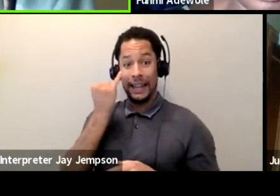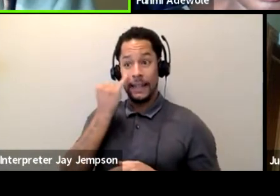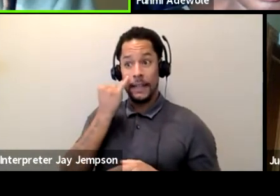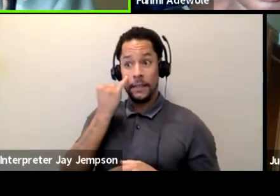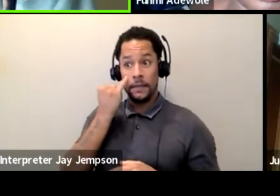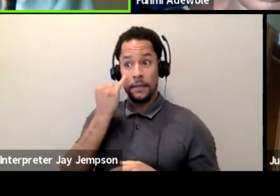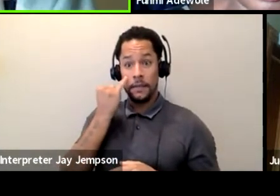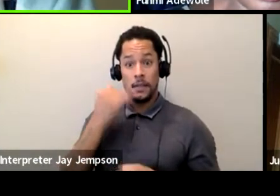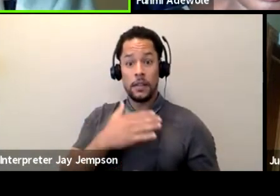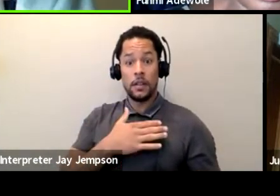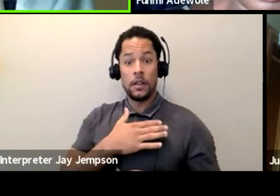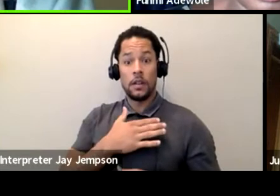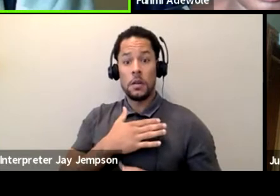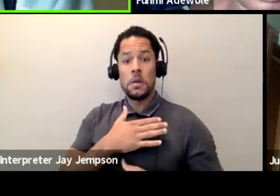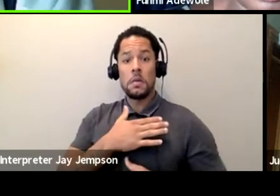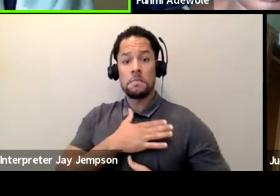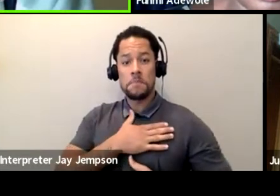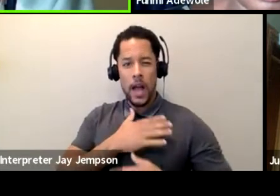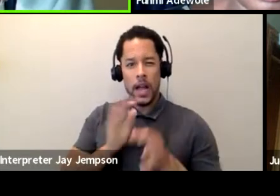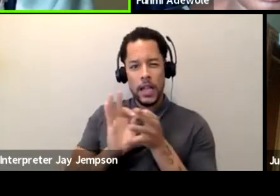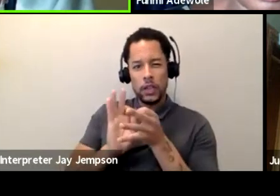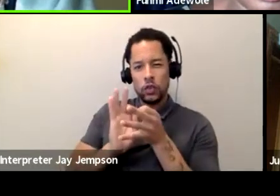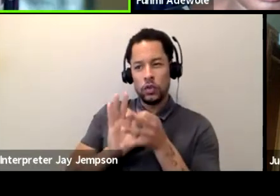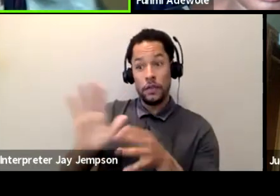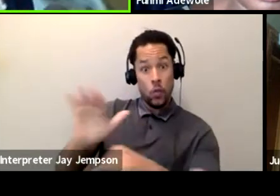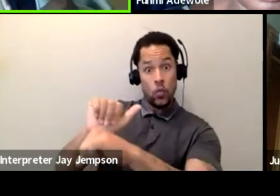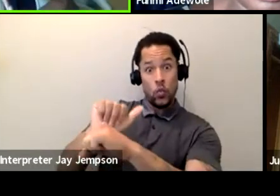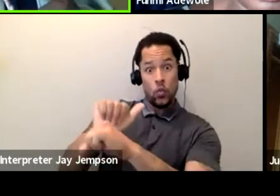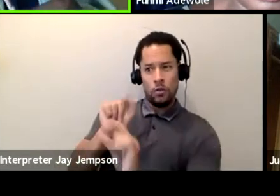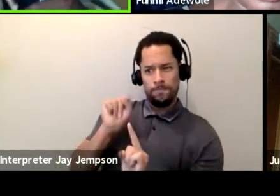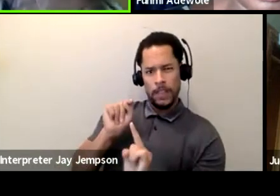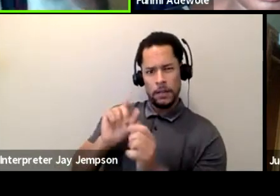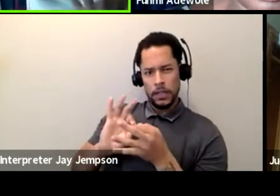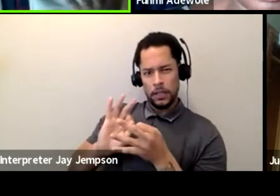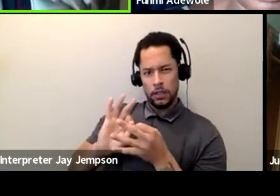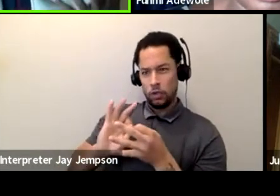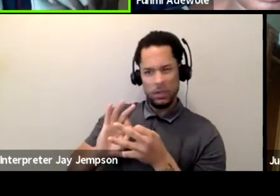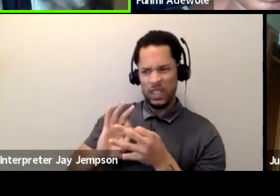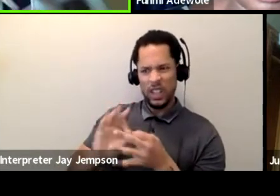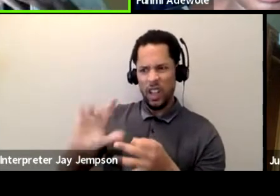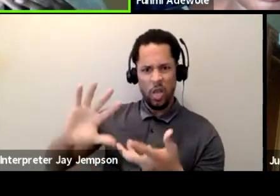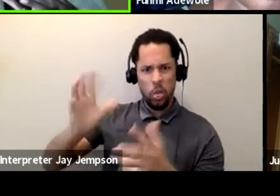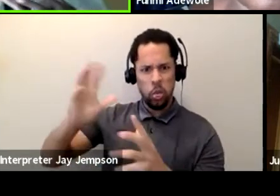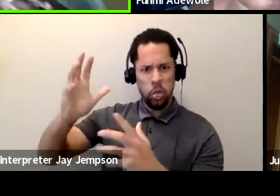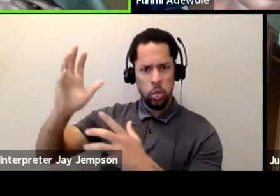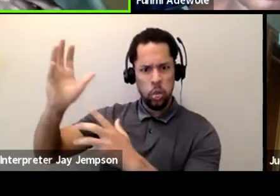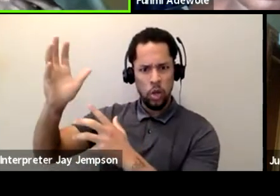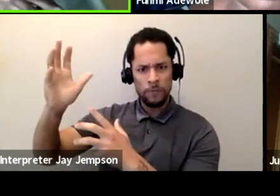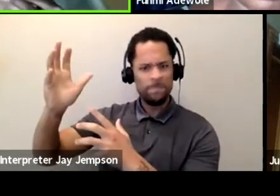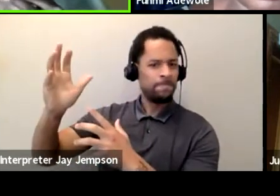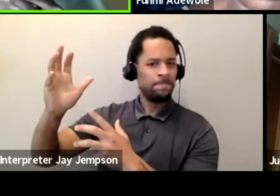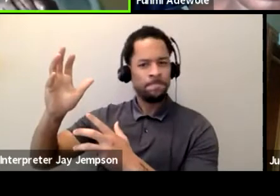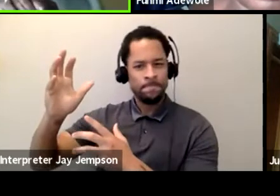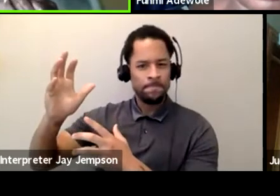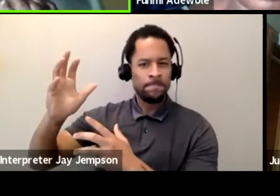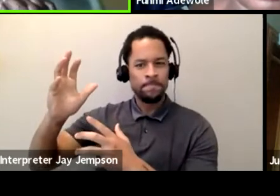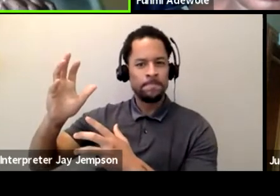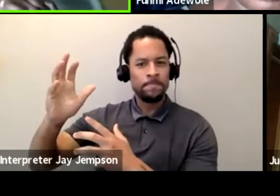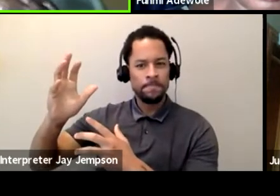my own interpretation of the work, just because I'm a creative. And I, I use destroy